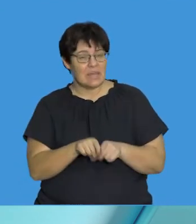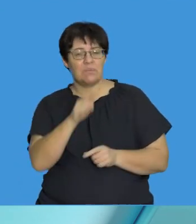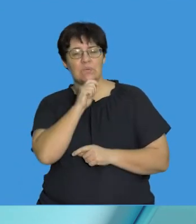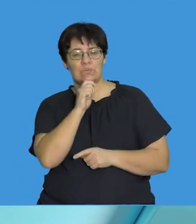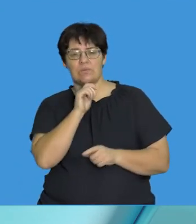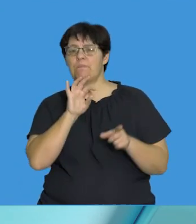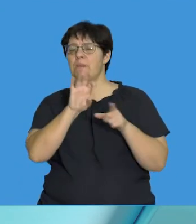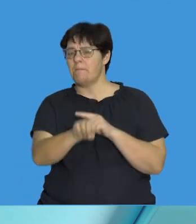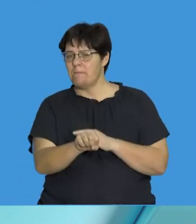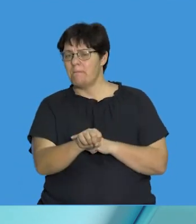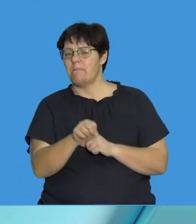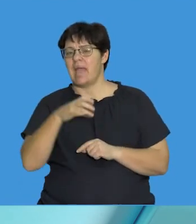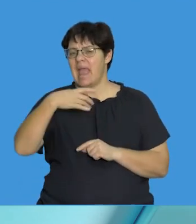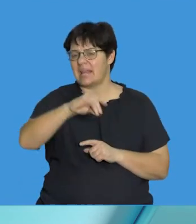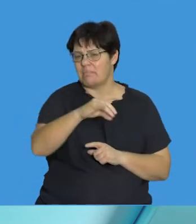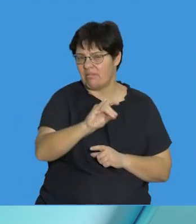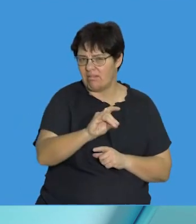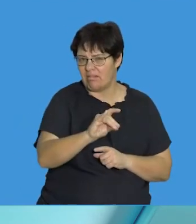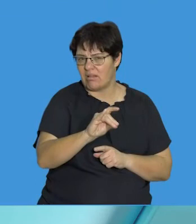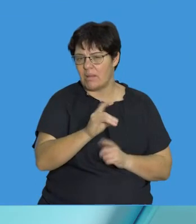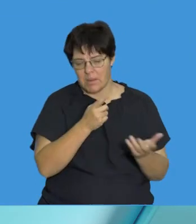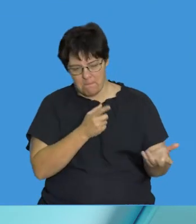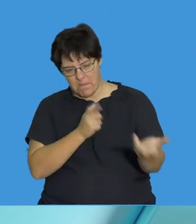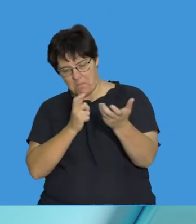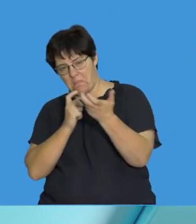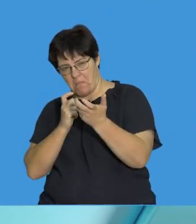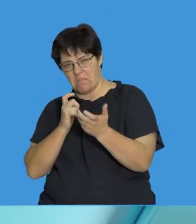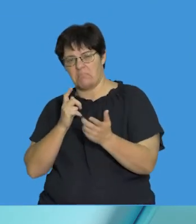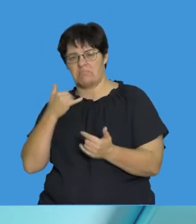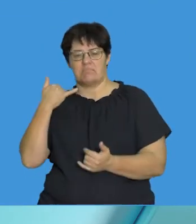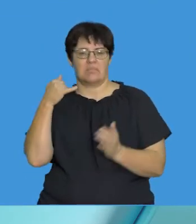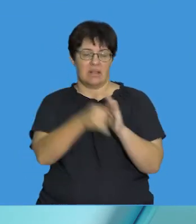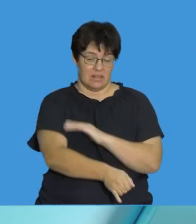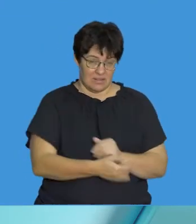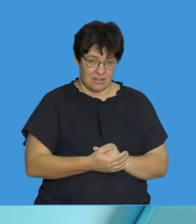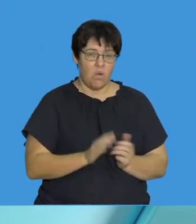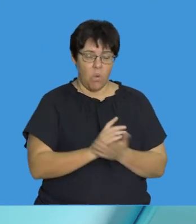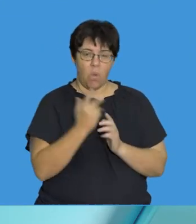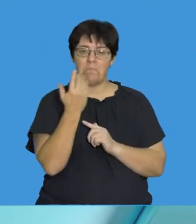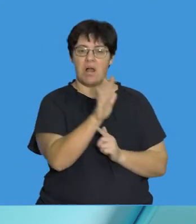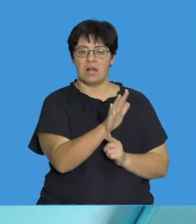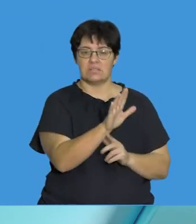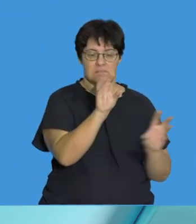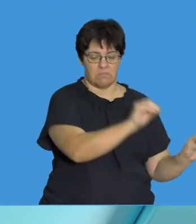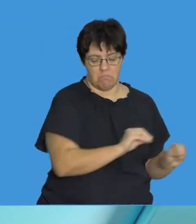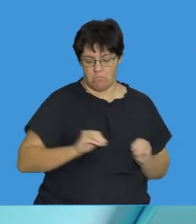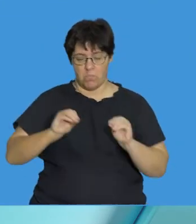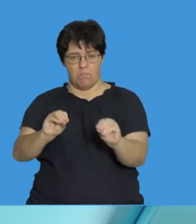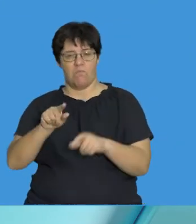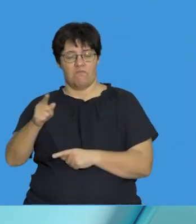currently even being used to track animals that have been poached as well as plants that have been illegally